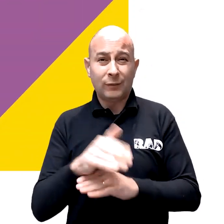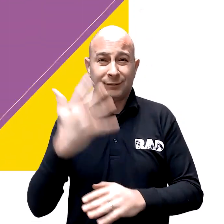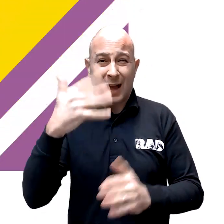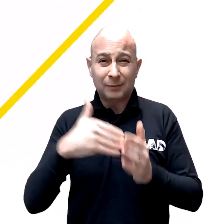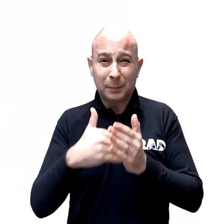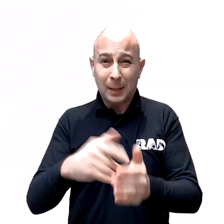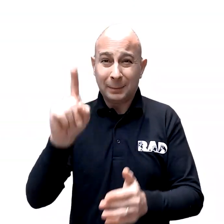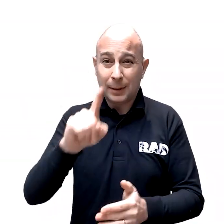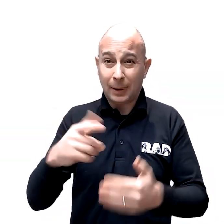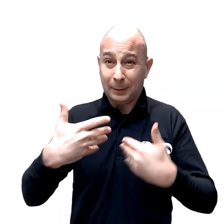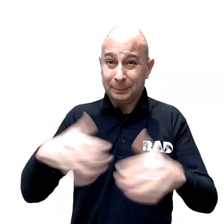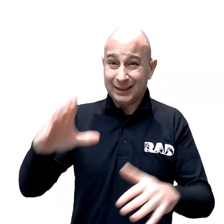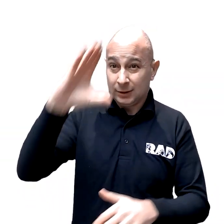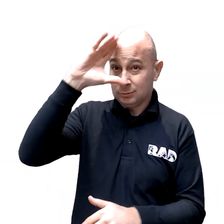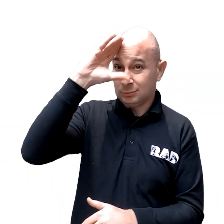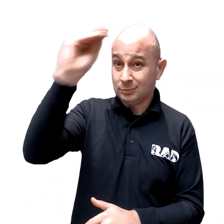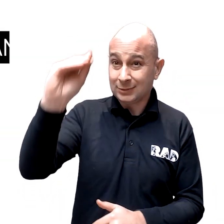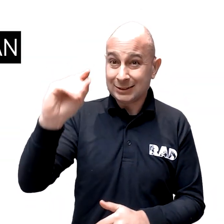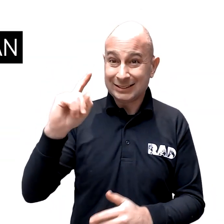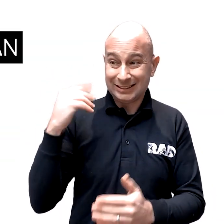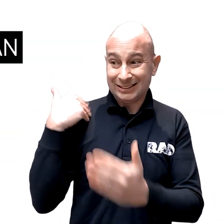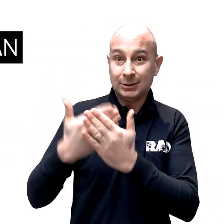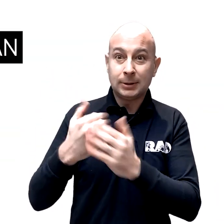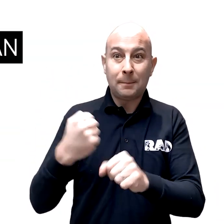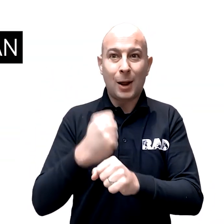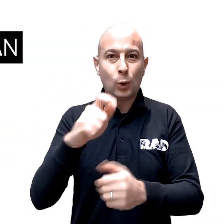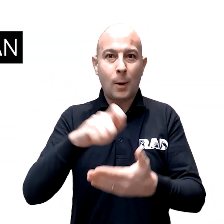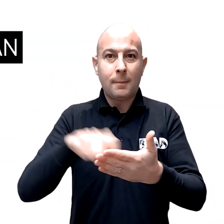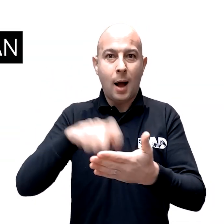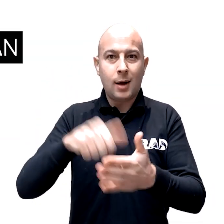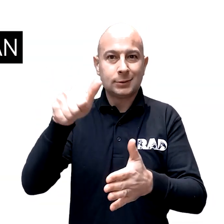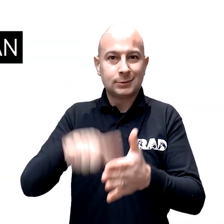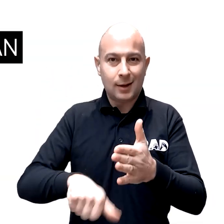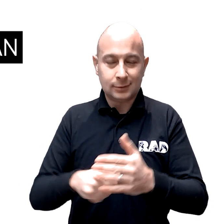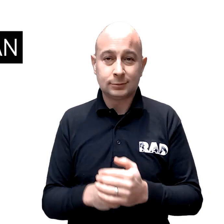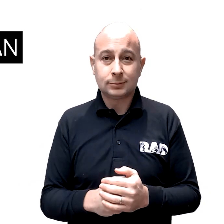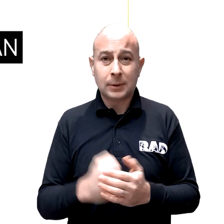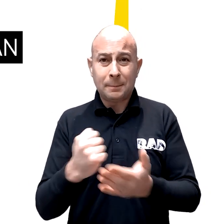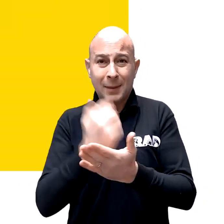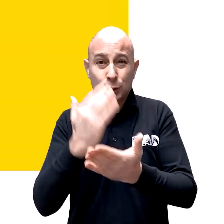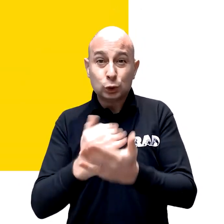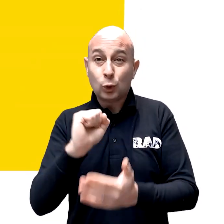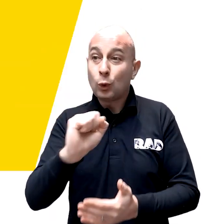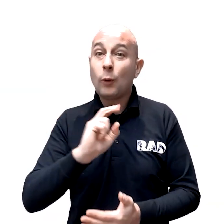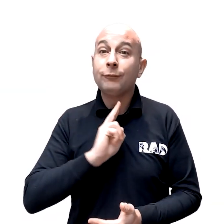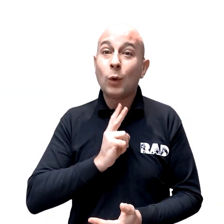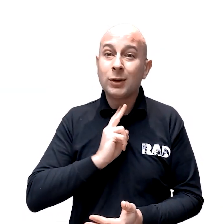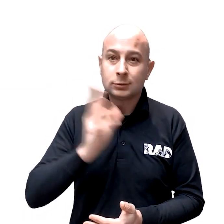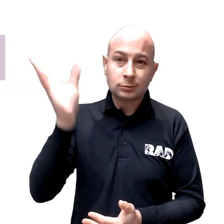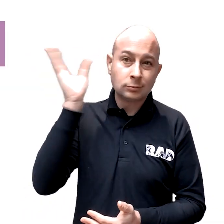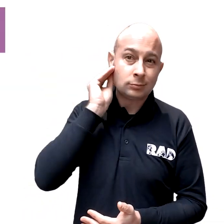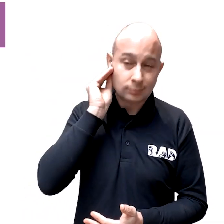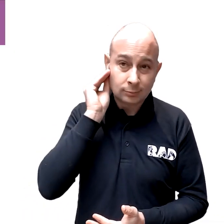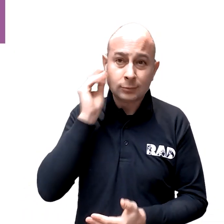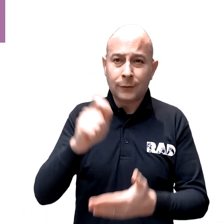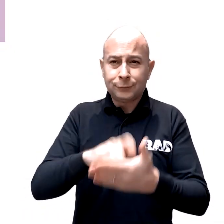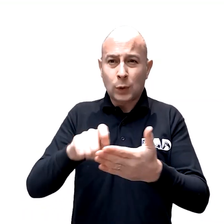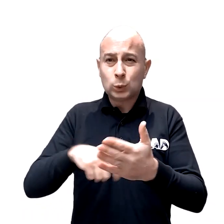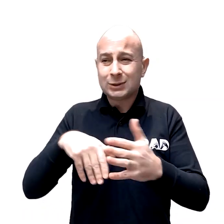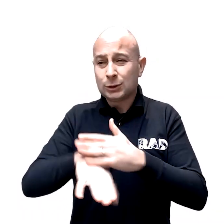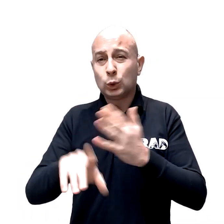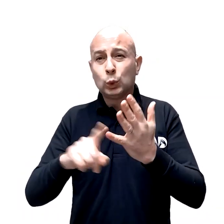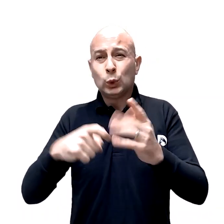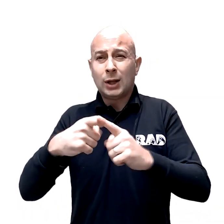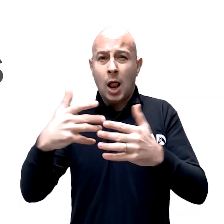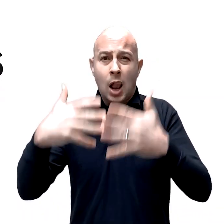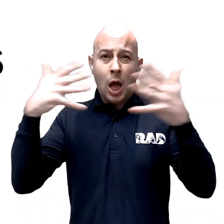poverty. Over 5 million young people have had their say since Make Your Mark began. So make sure your voice is